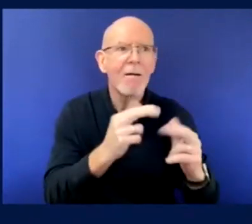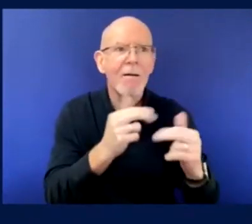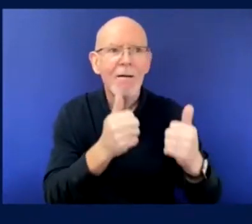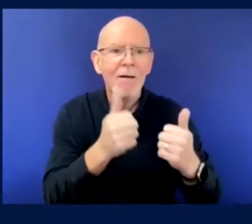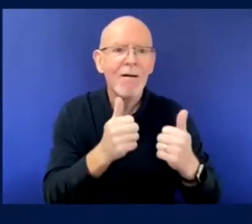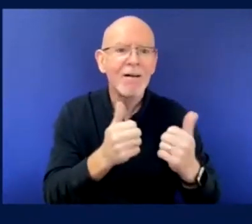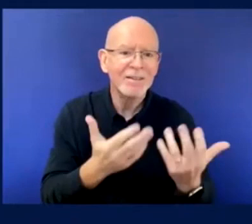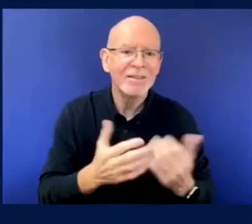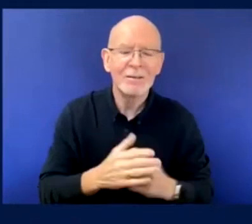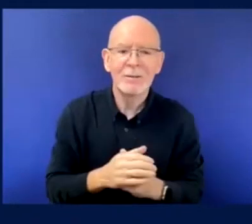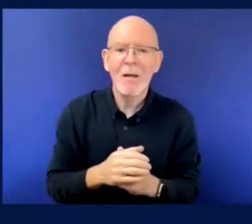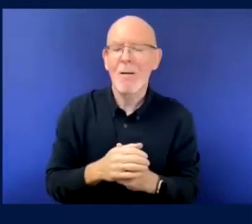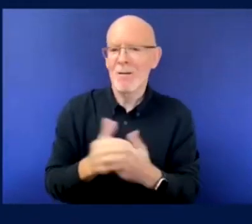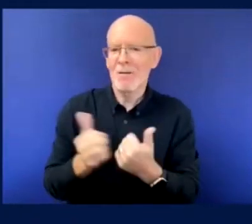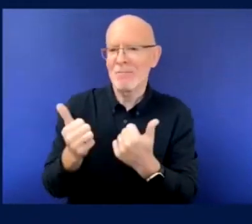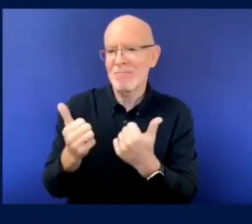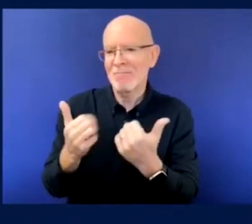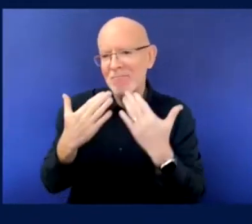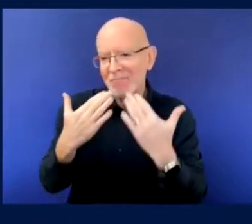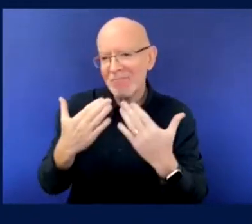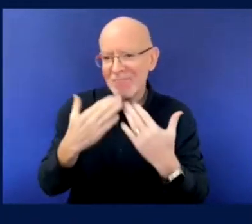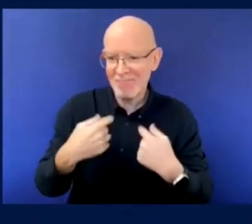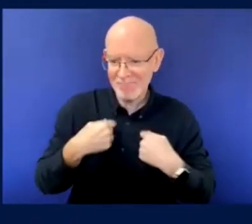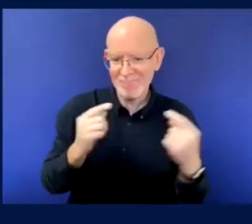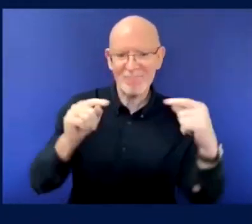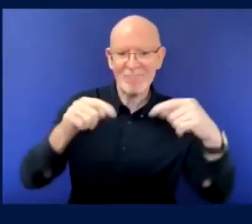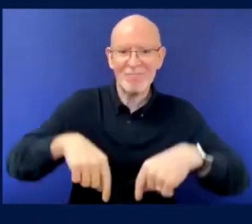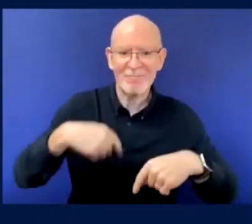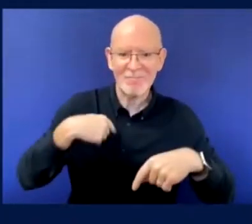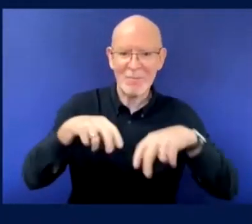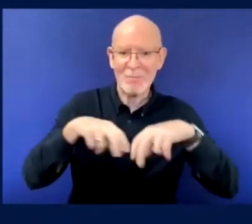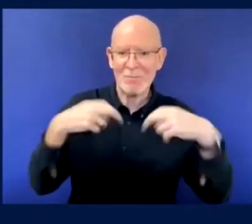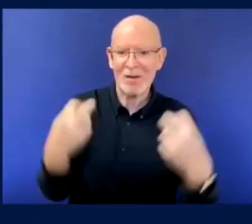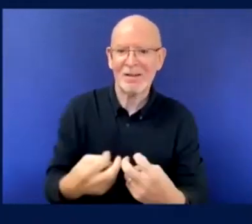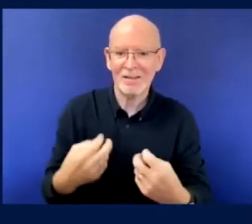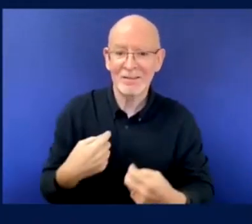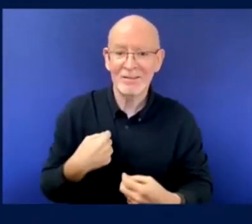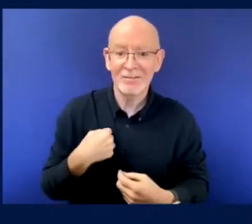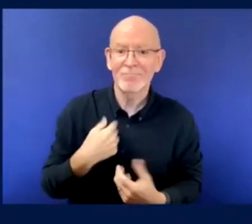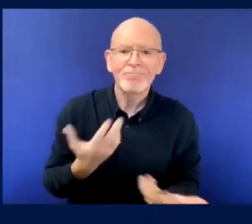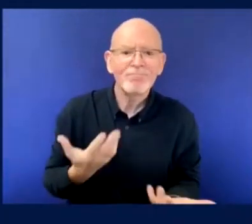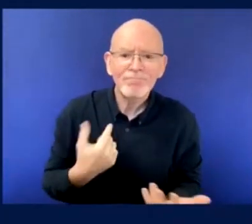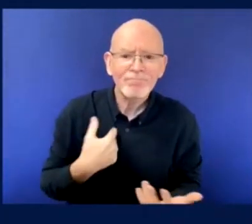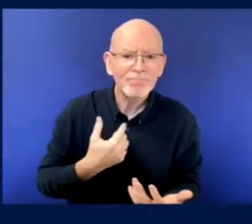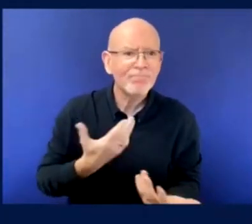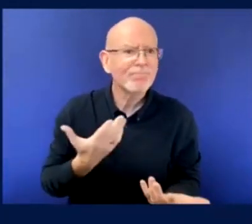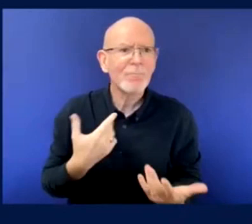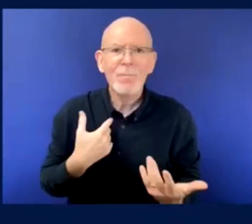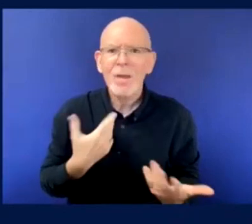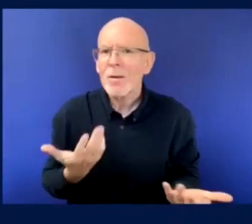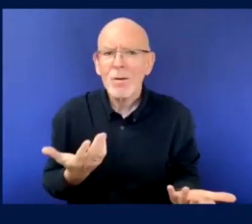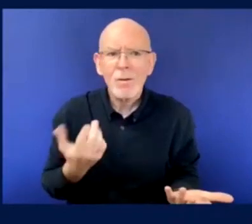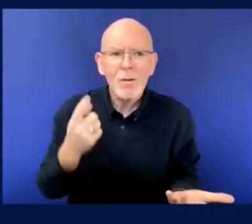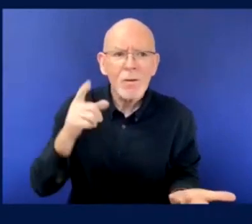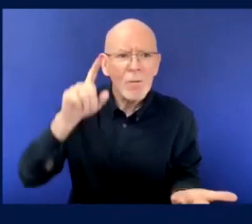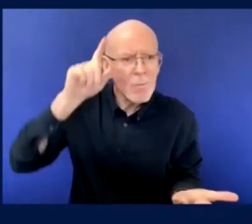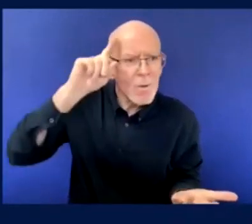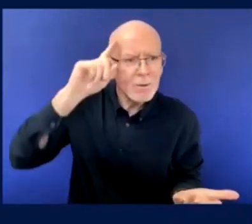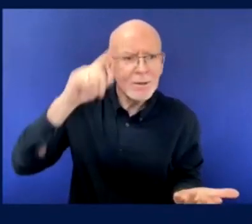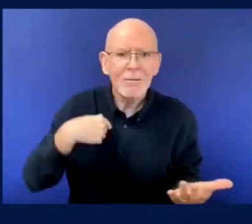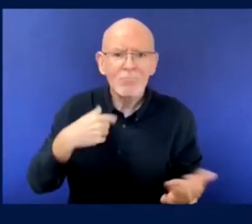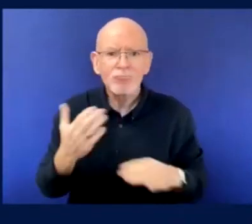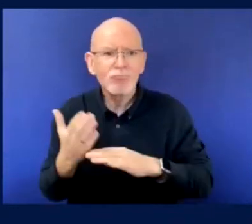as a home as a Ray. Before I was in Indonesia, I was into the fan scene at Bremen and, uh,